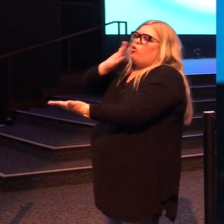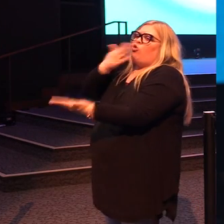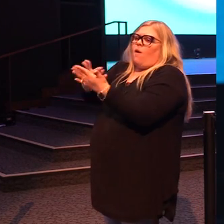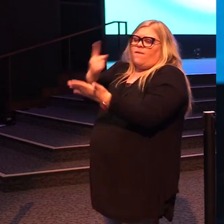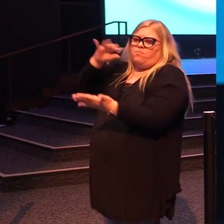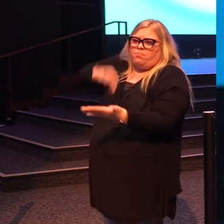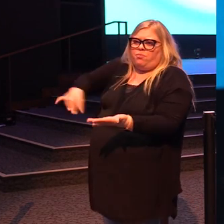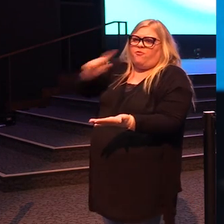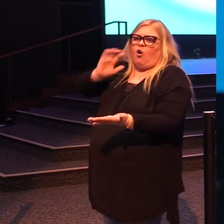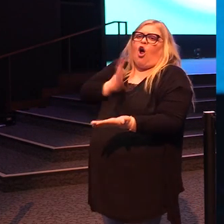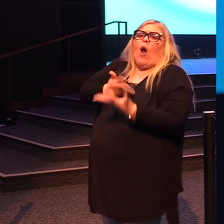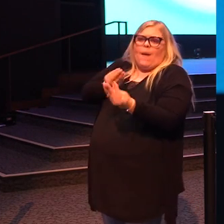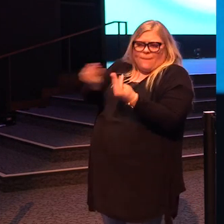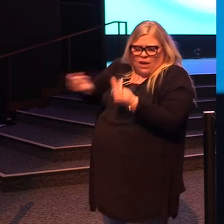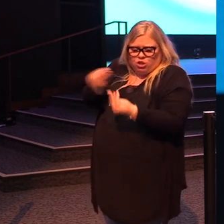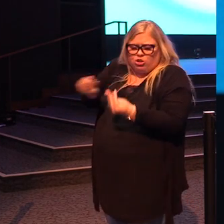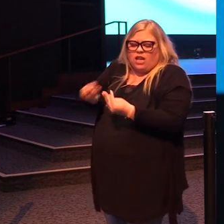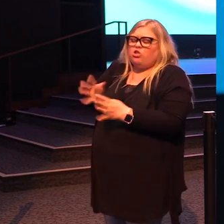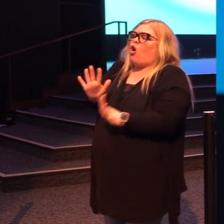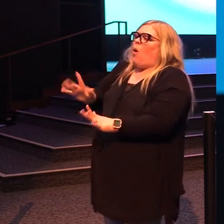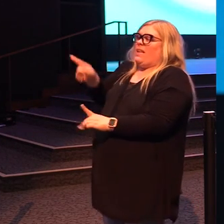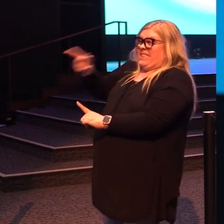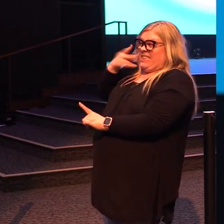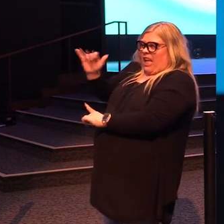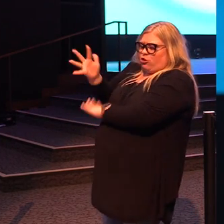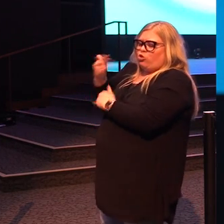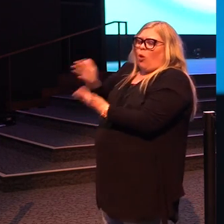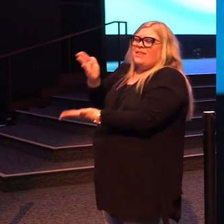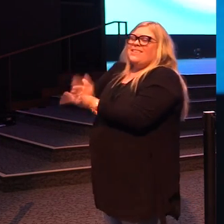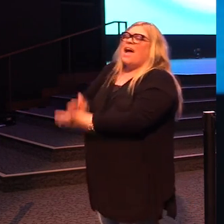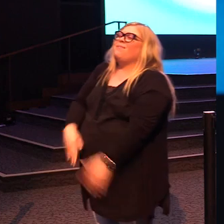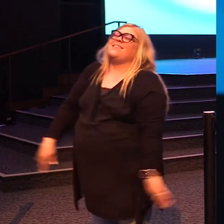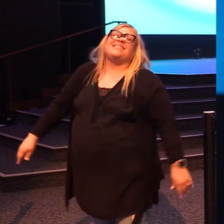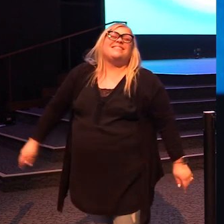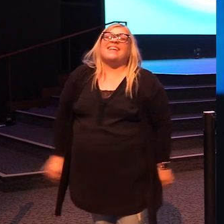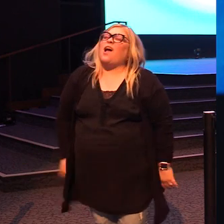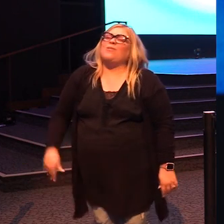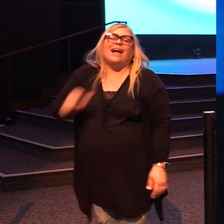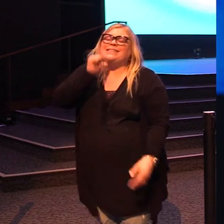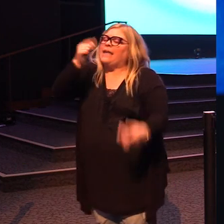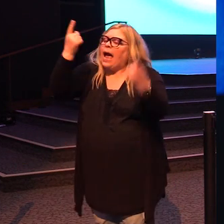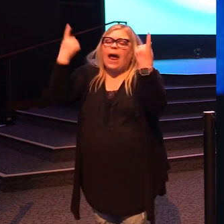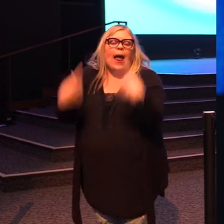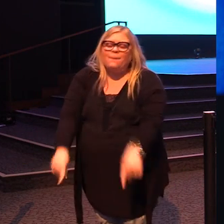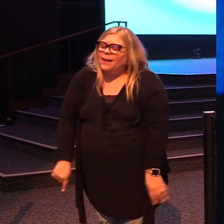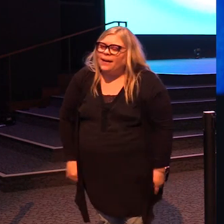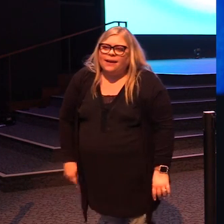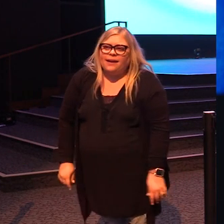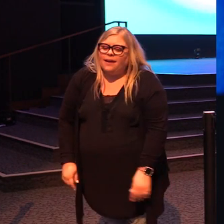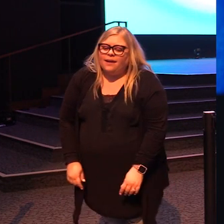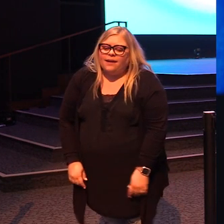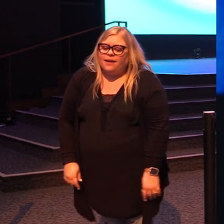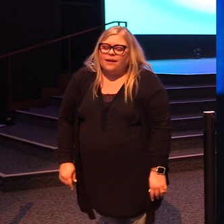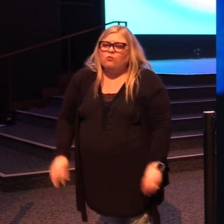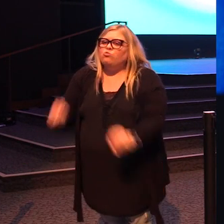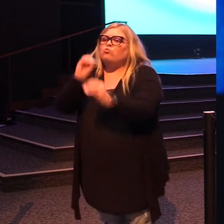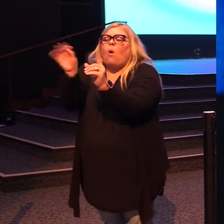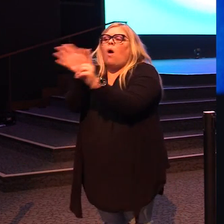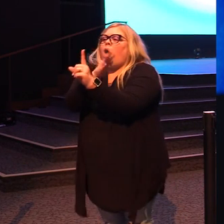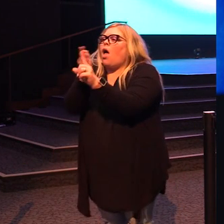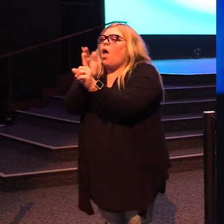ministry. So right about here if you could stop. No, there was none of that going on. There was no manipulation.